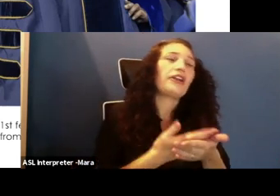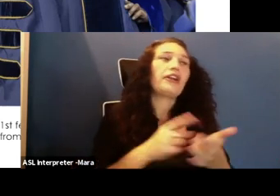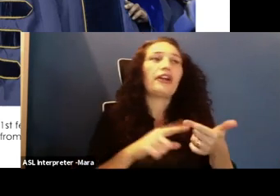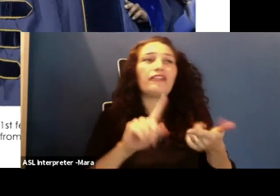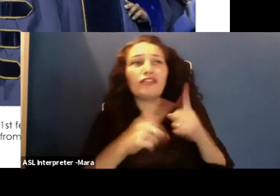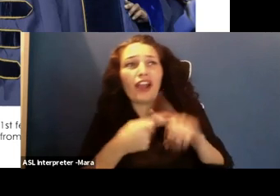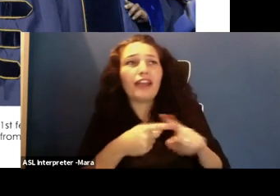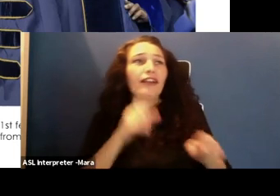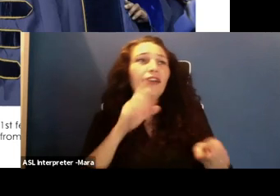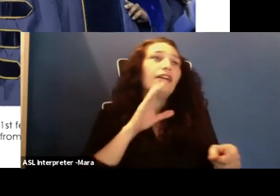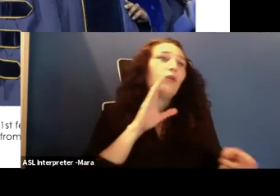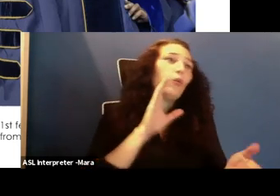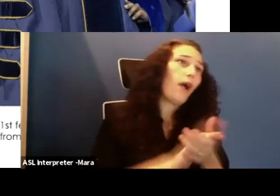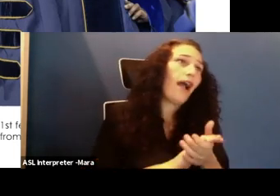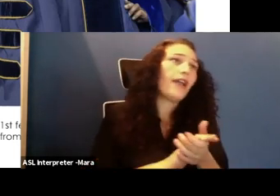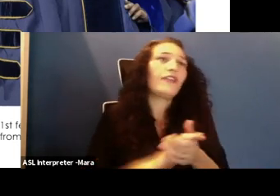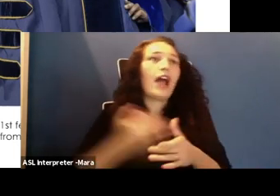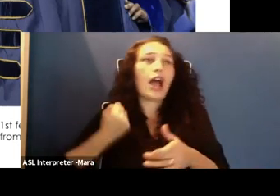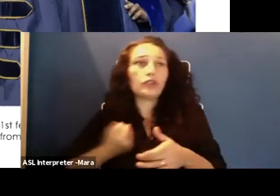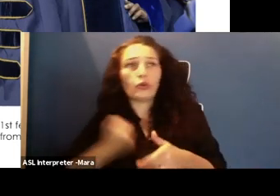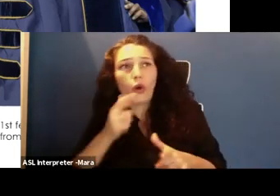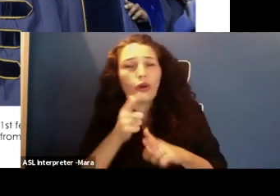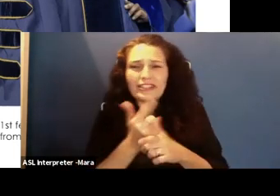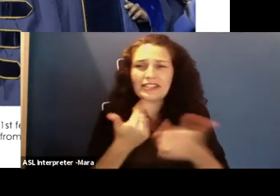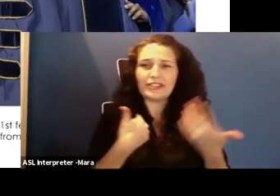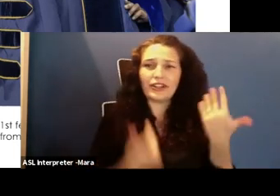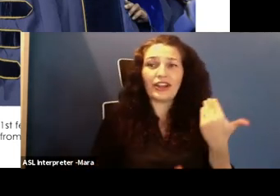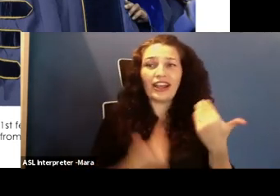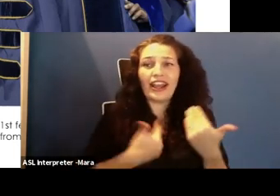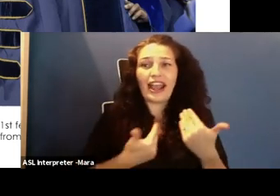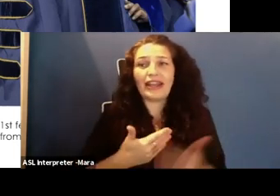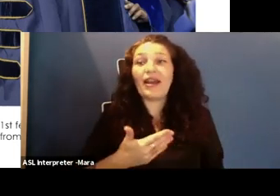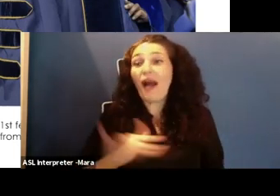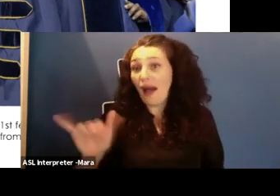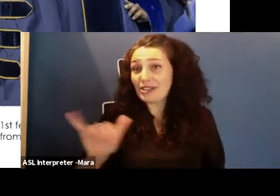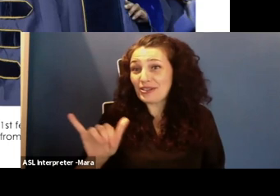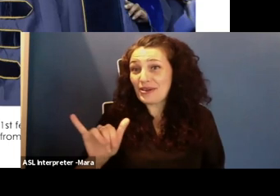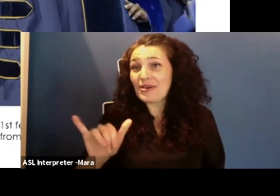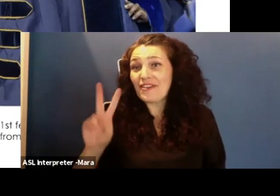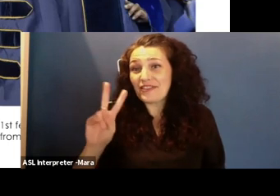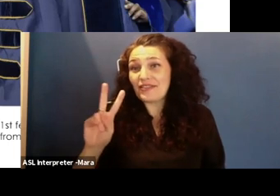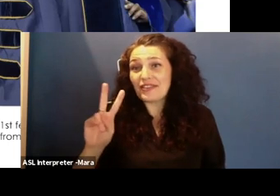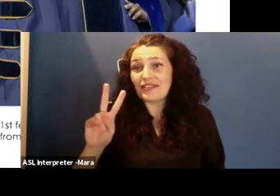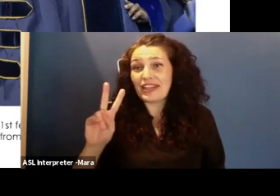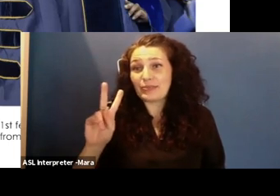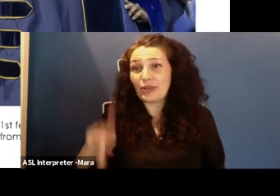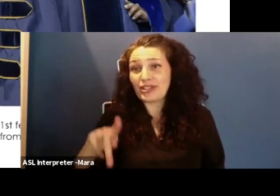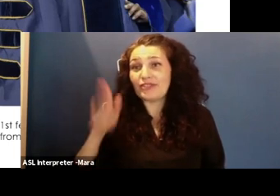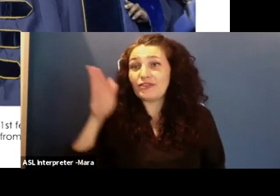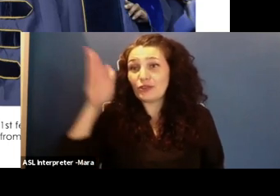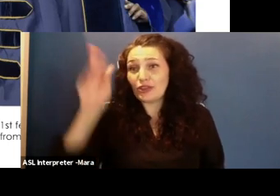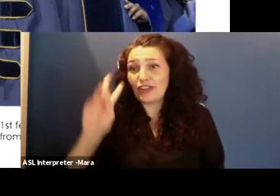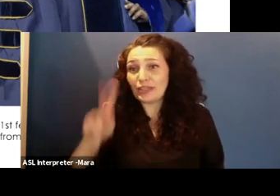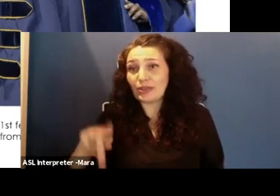And also our new Vice President-elect, Kamala Harris, she's also my sorority sister. So I'm very proud to be a part of Alpha Kappa Alpha